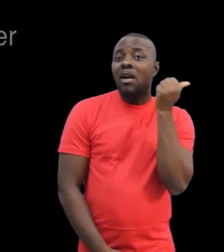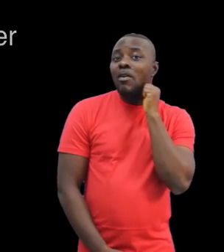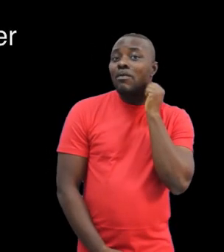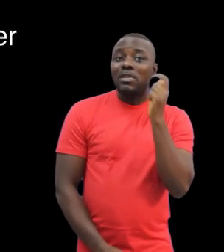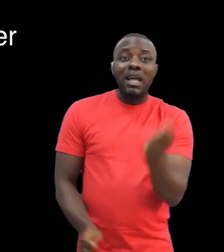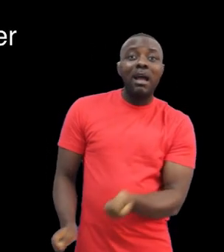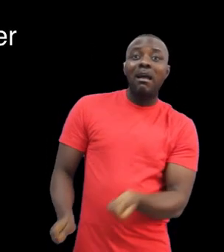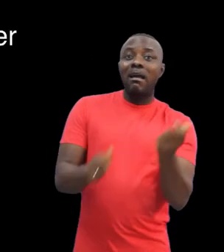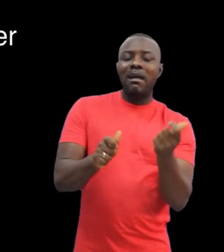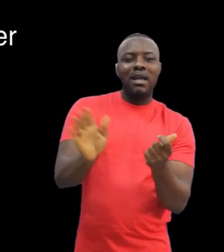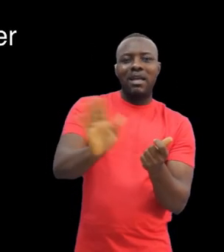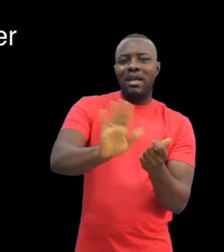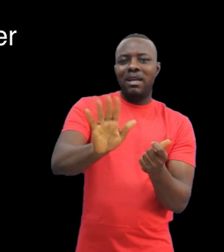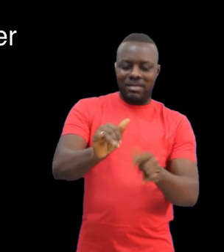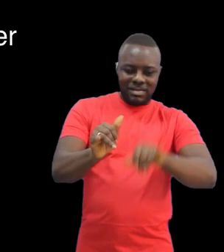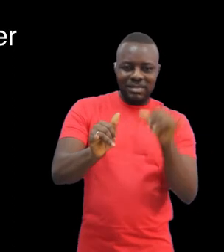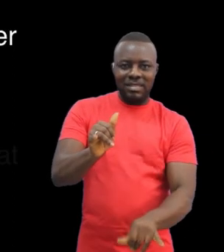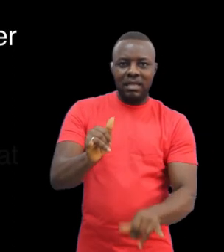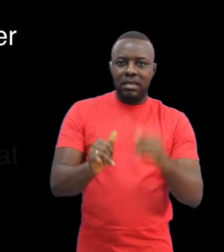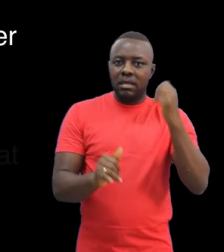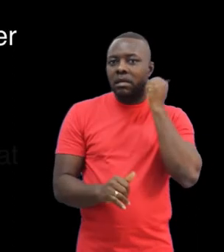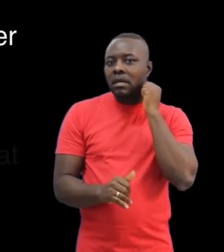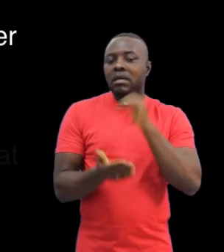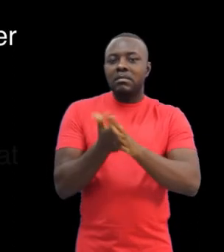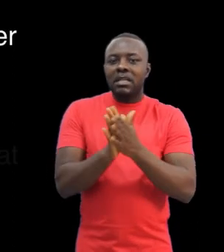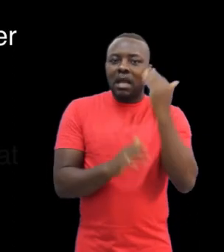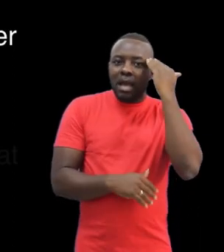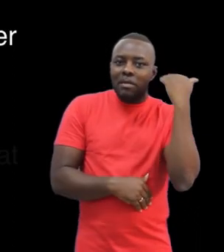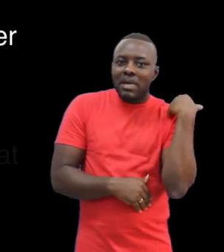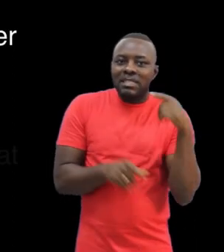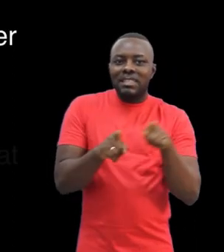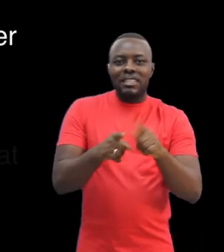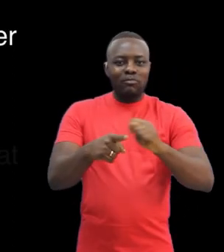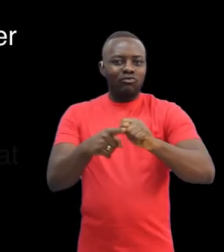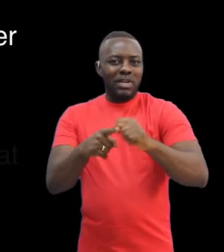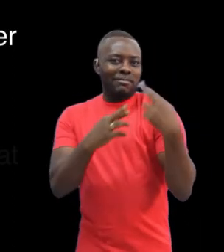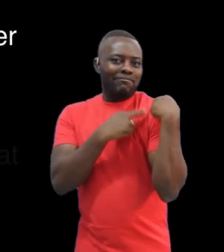Government retained Foster as the headmaster and teacher-trainer until 1965.